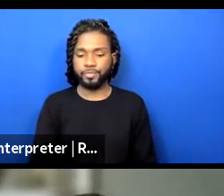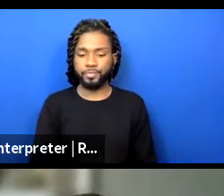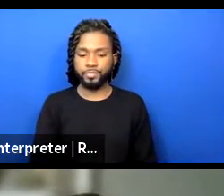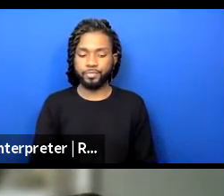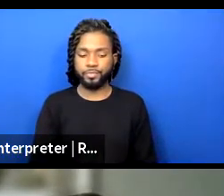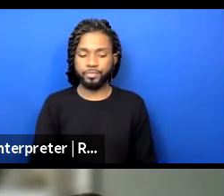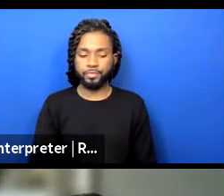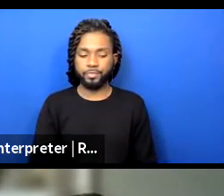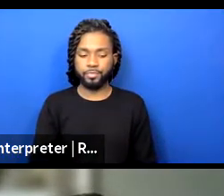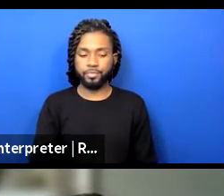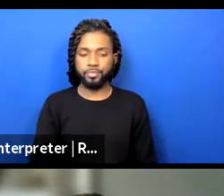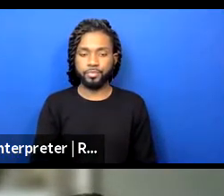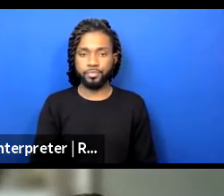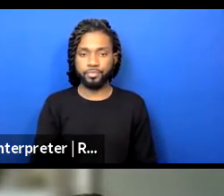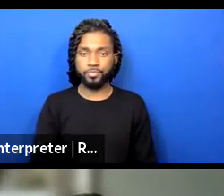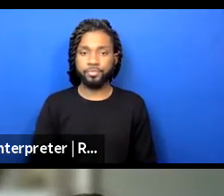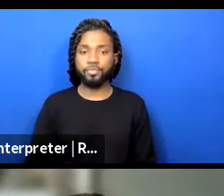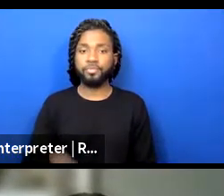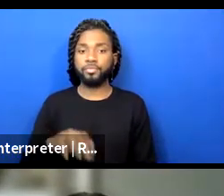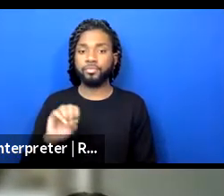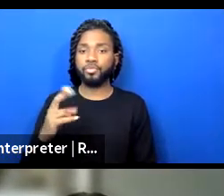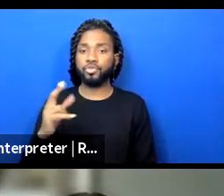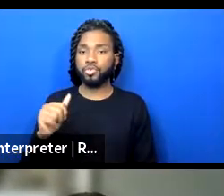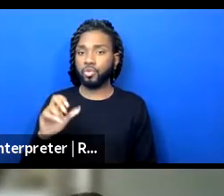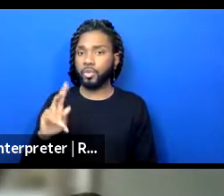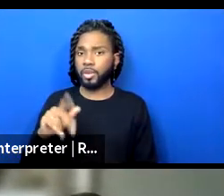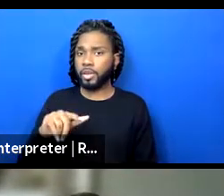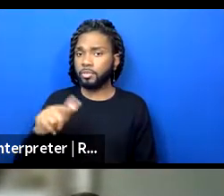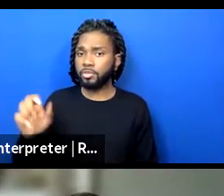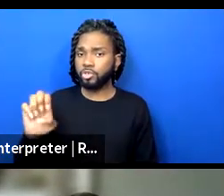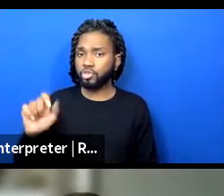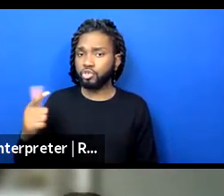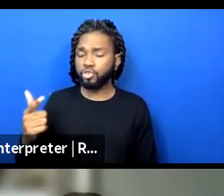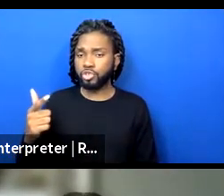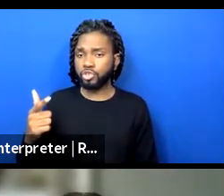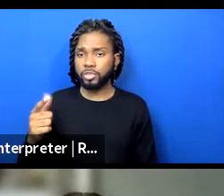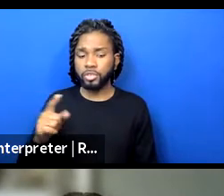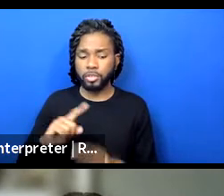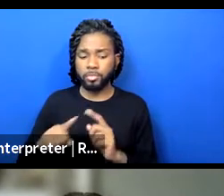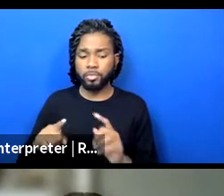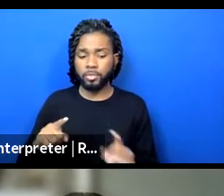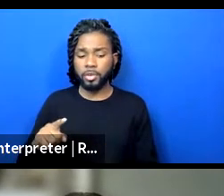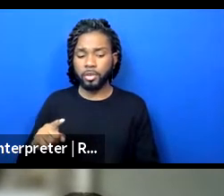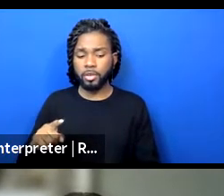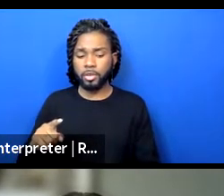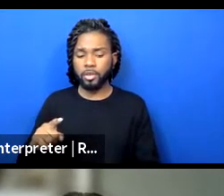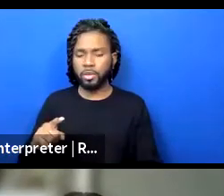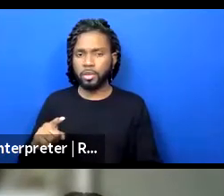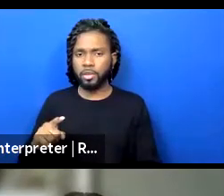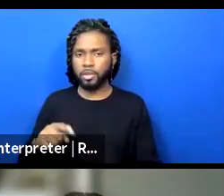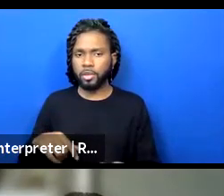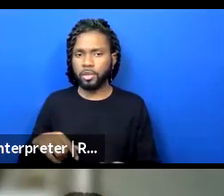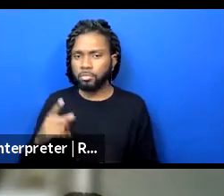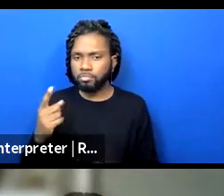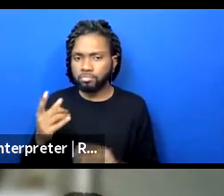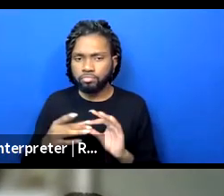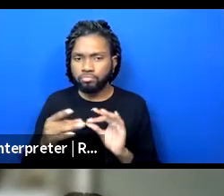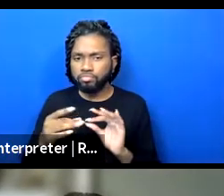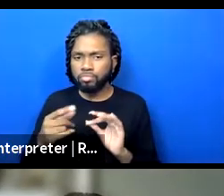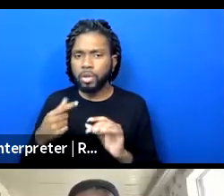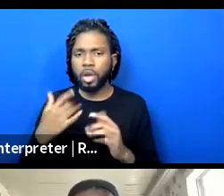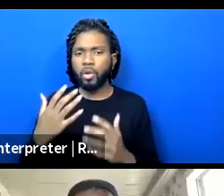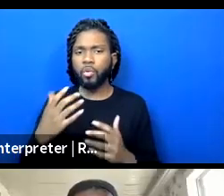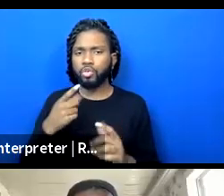I'm going to pass the baton to EG, but Sumi, I might just put you on, on deck to maybe surface some of the things from our